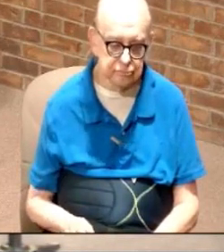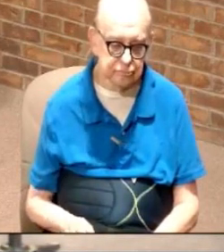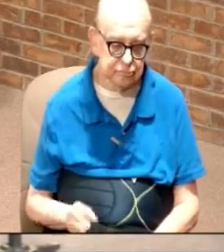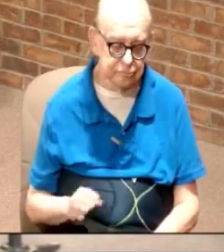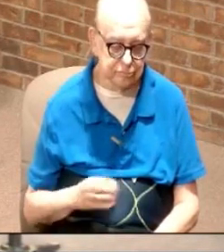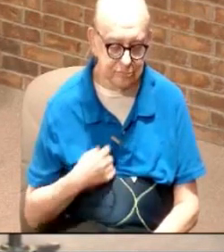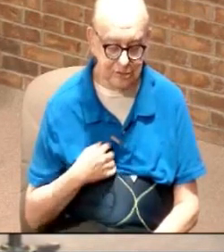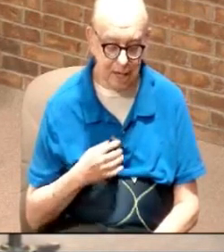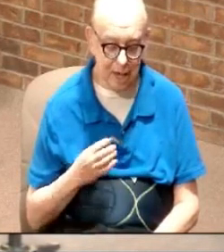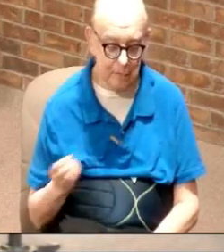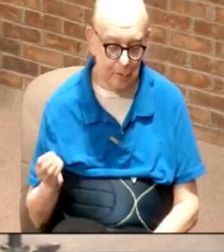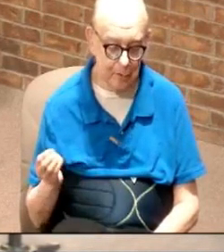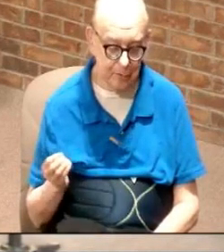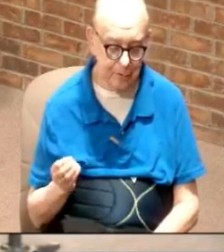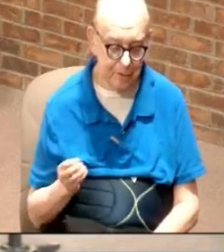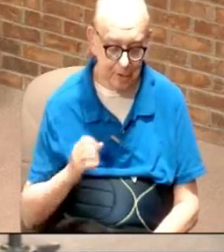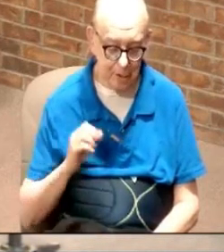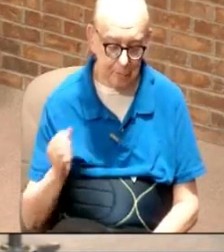last night.